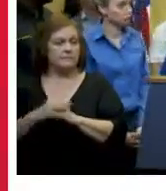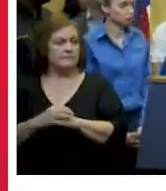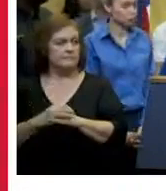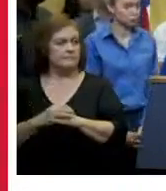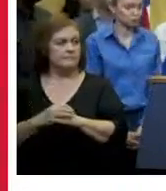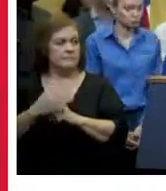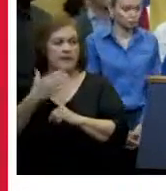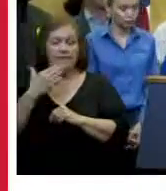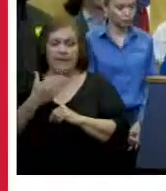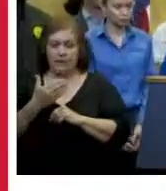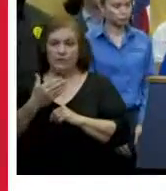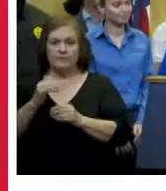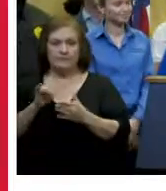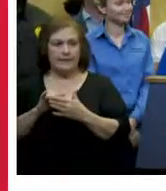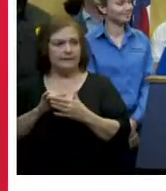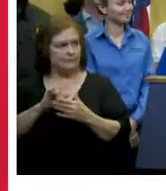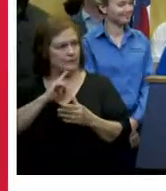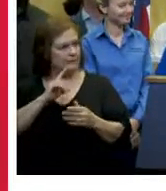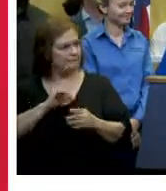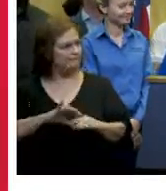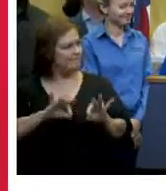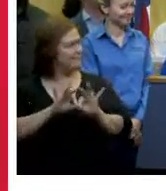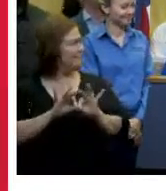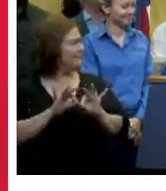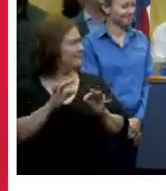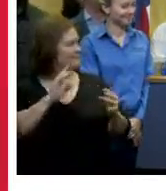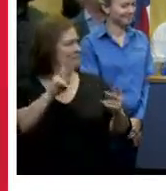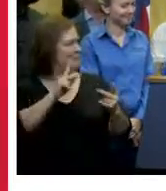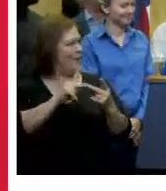thank you mayor and that was a perfect segue yes it was